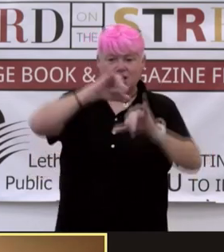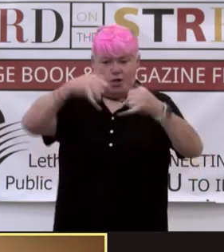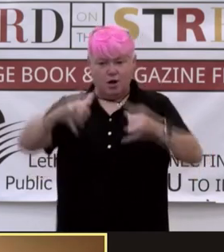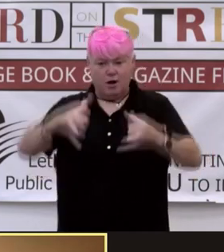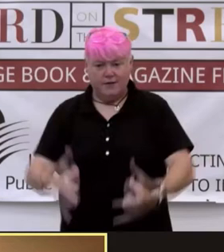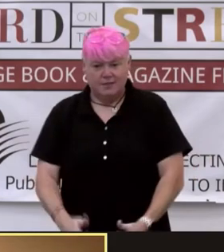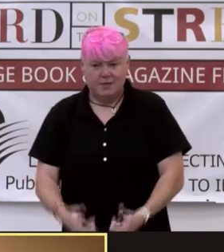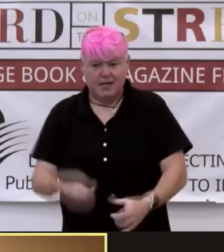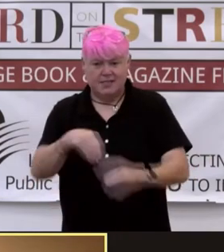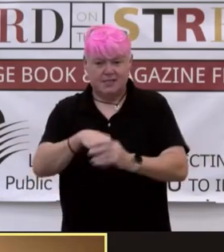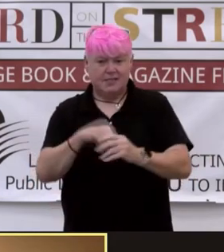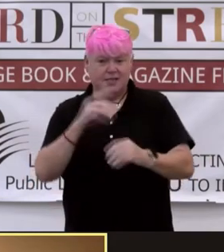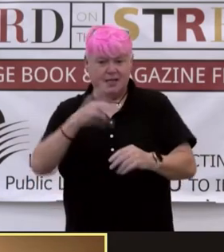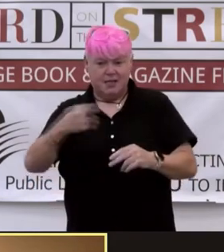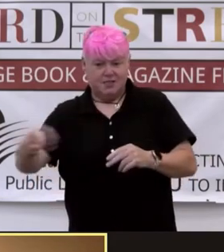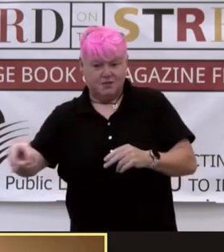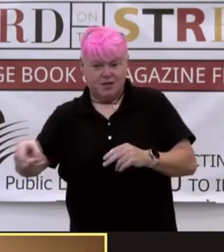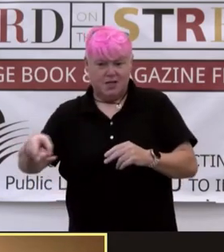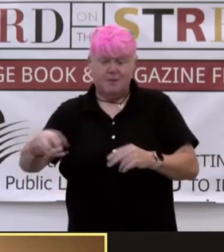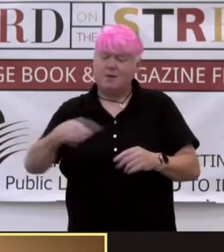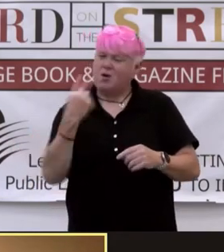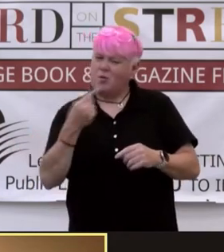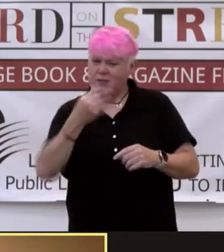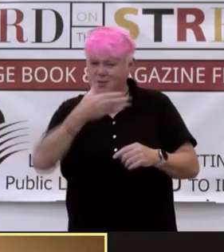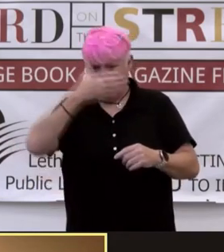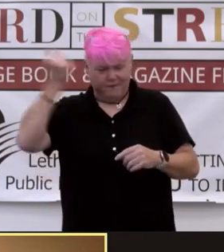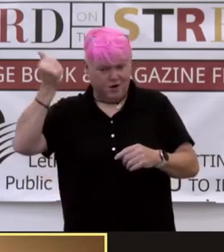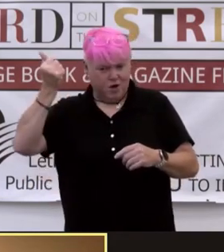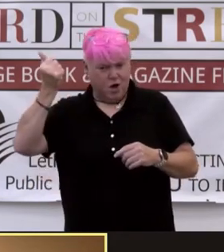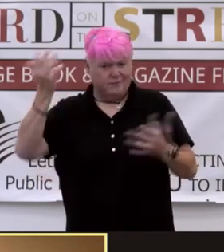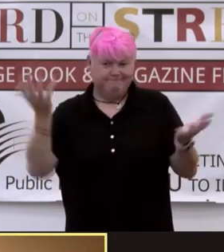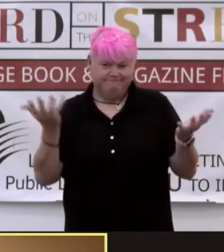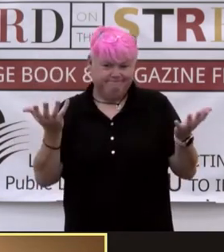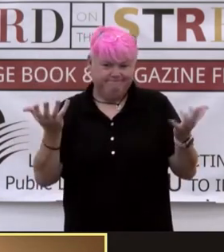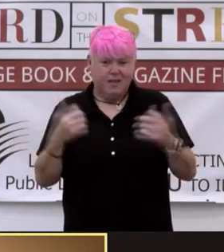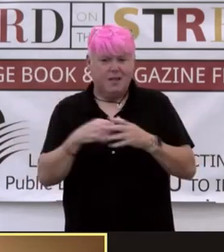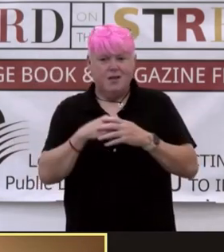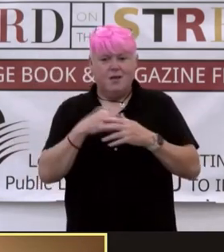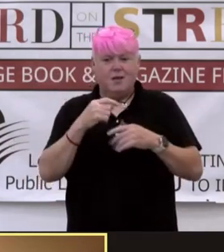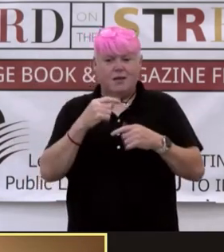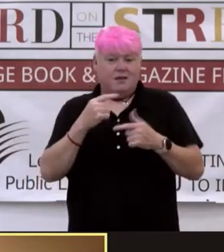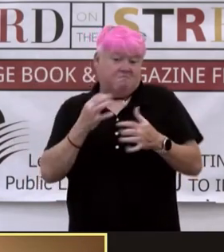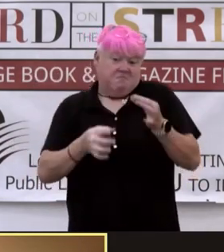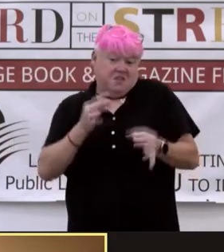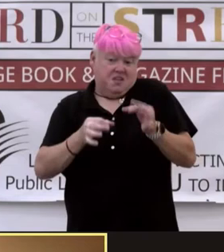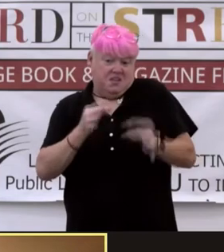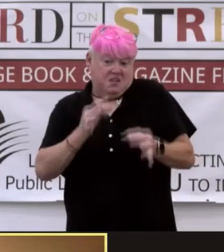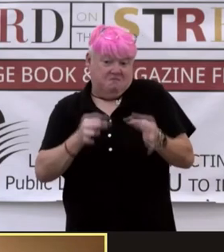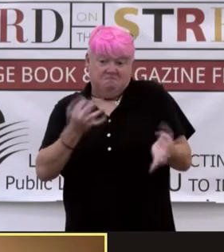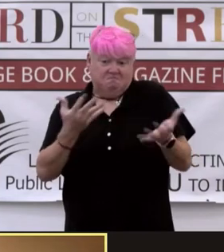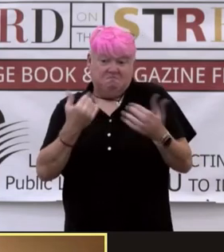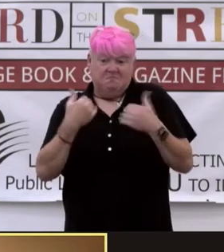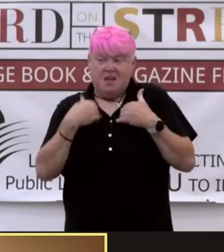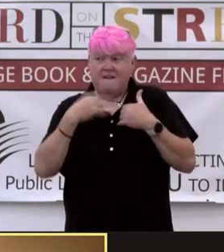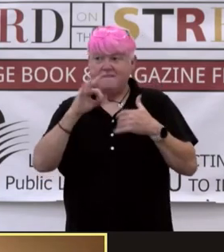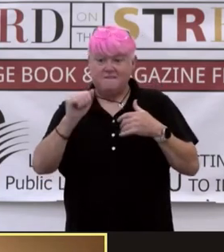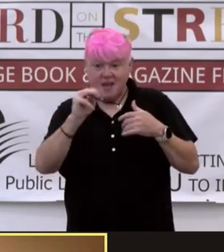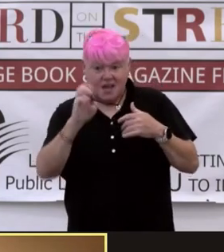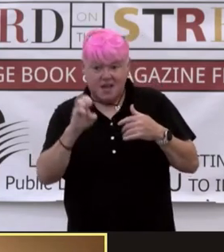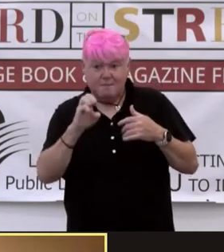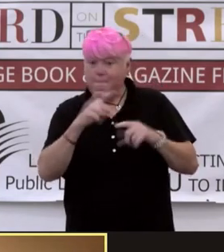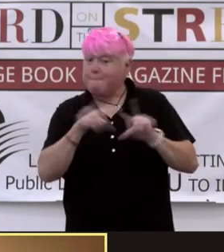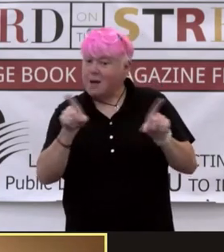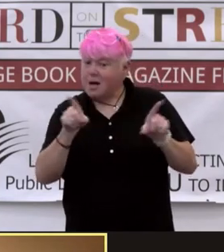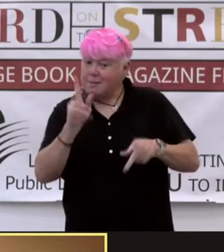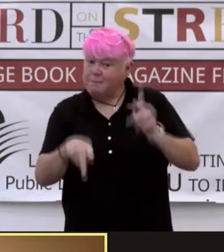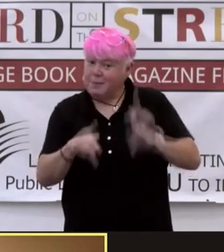be forgotten anyway. Even those who gain fame or notoriety fall victim to time. What people remember are